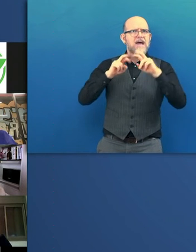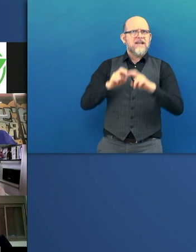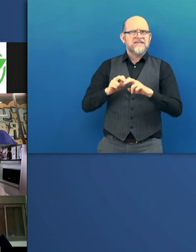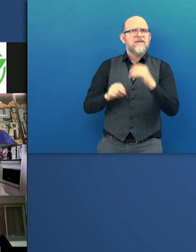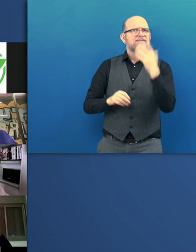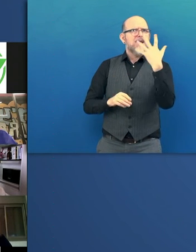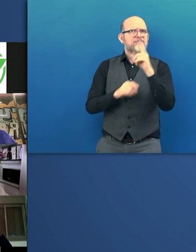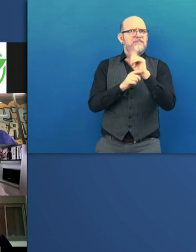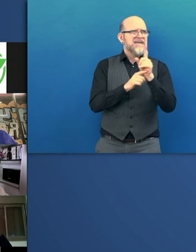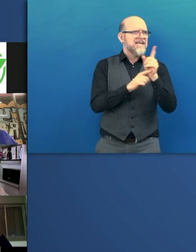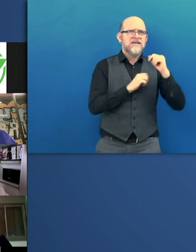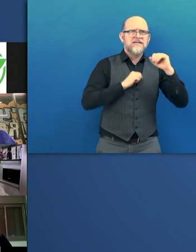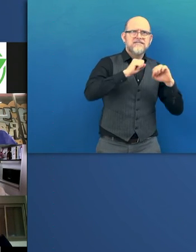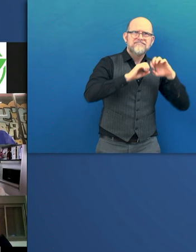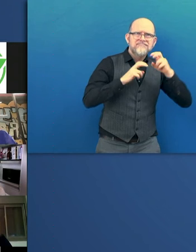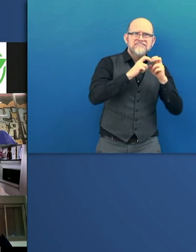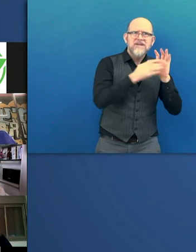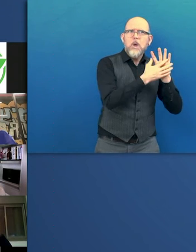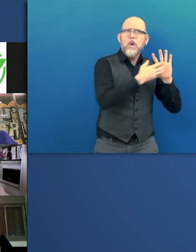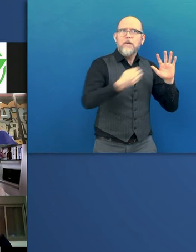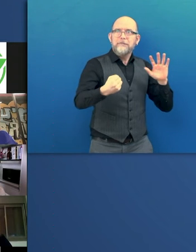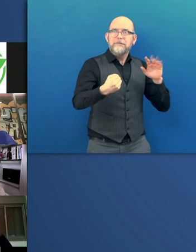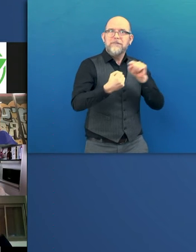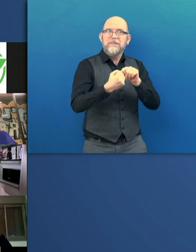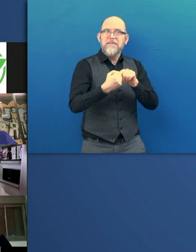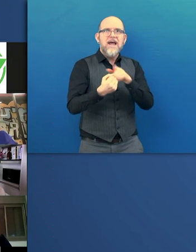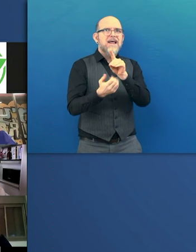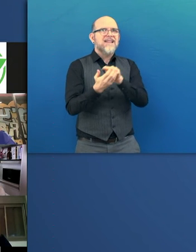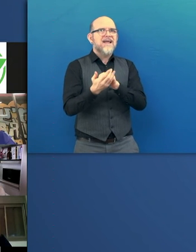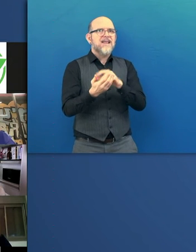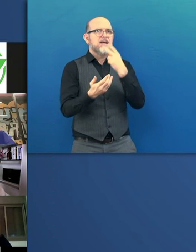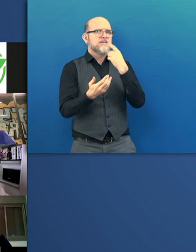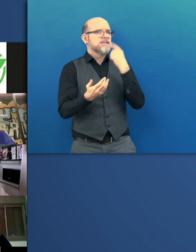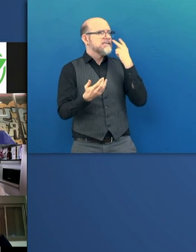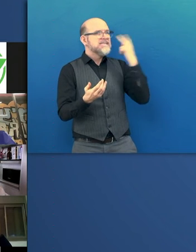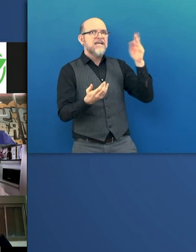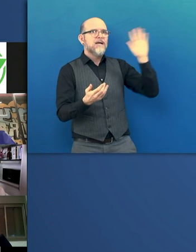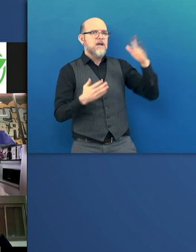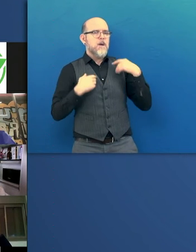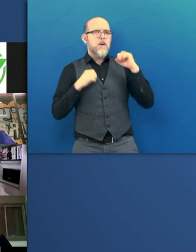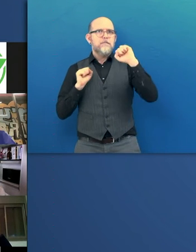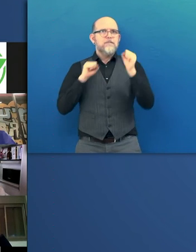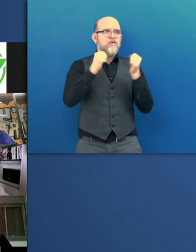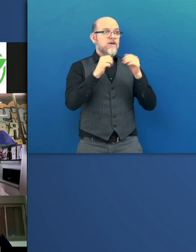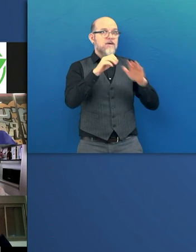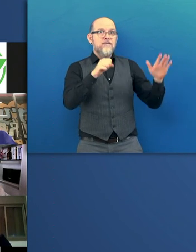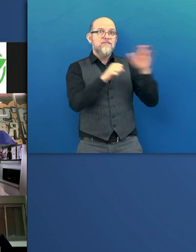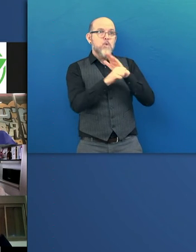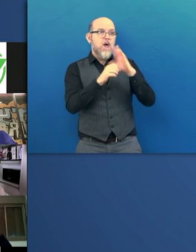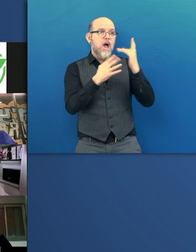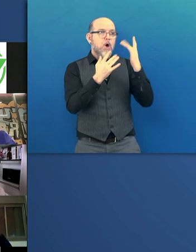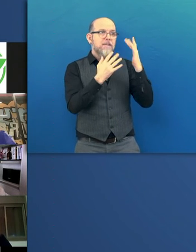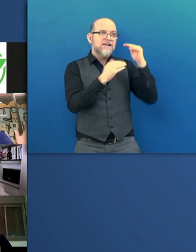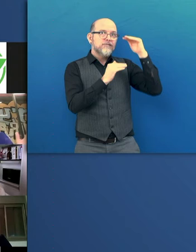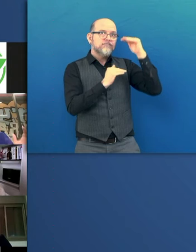But what it does with that baseline is it translates your ability to full control on the other side. This means that if have limited motion, my limited motion